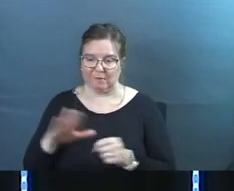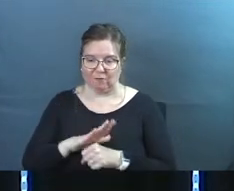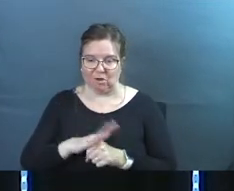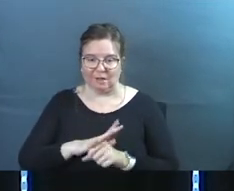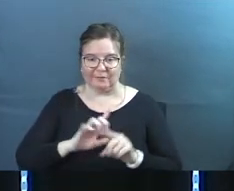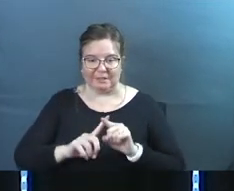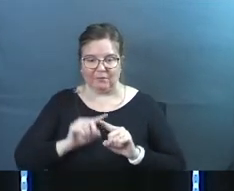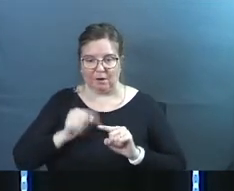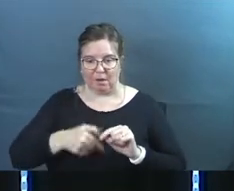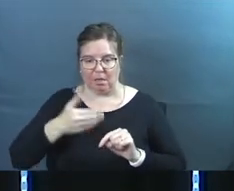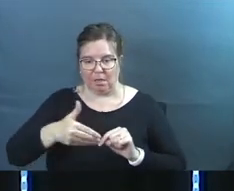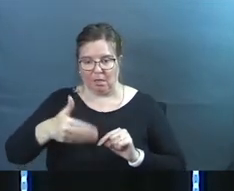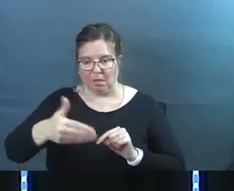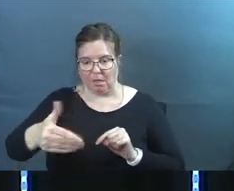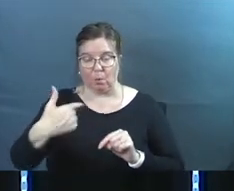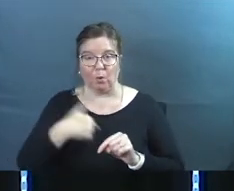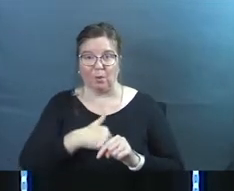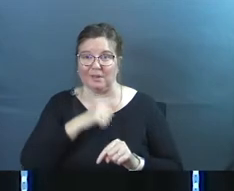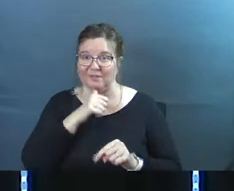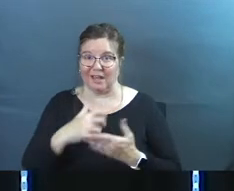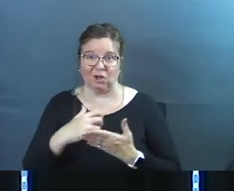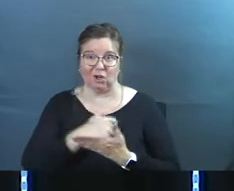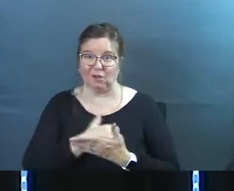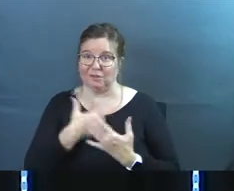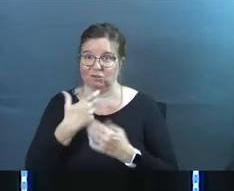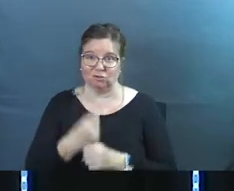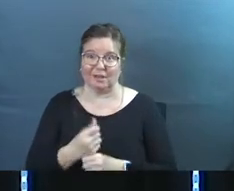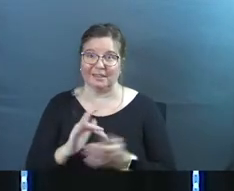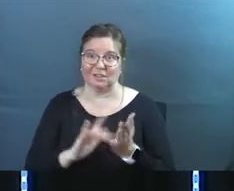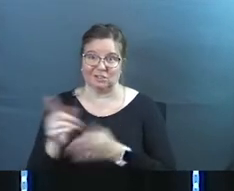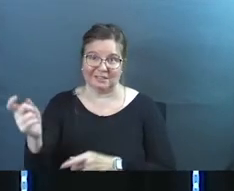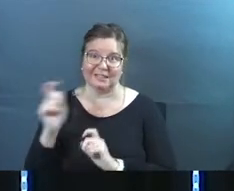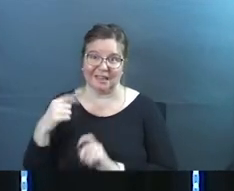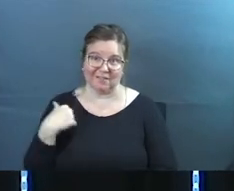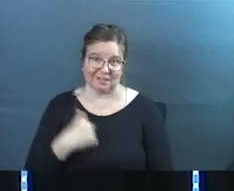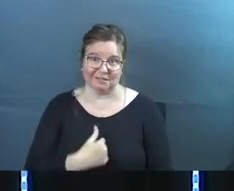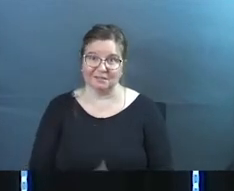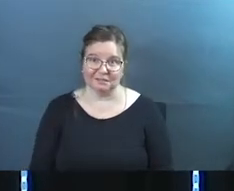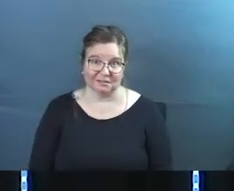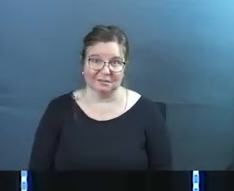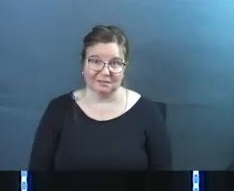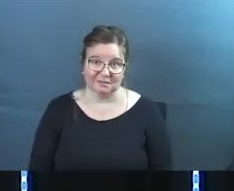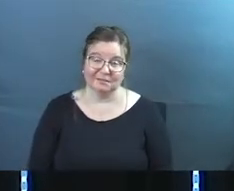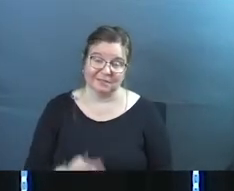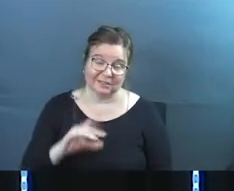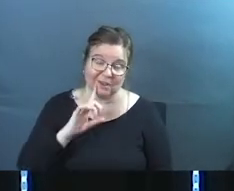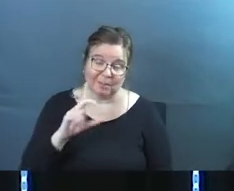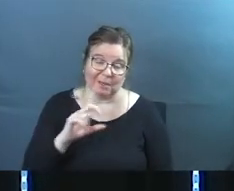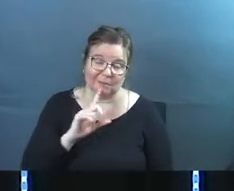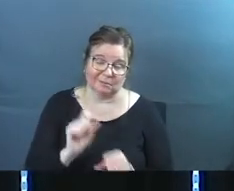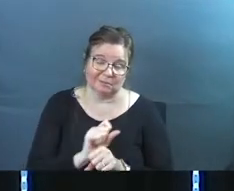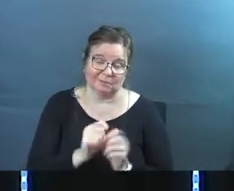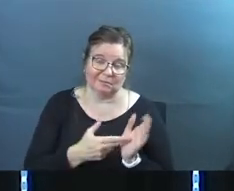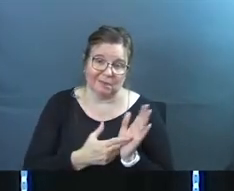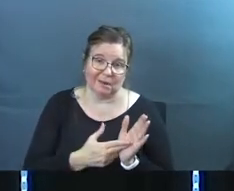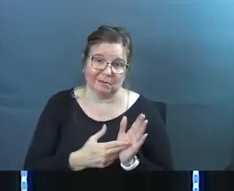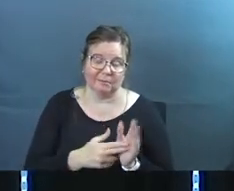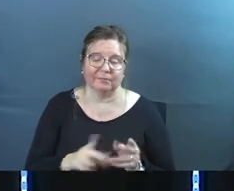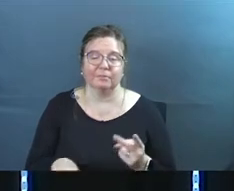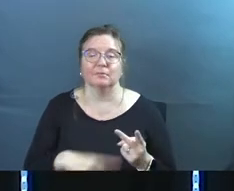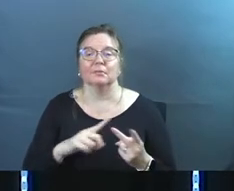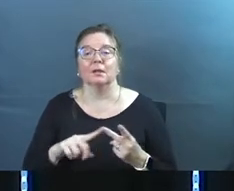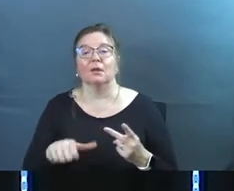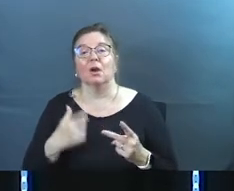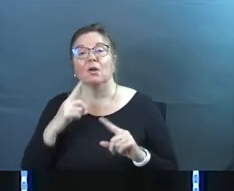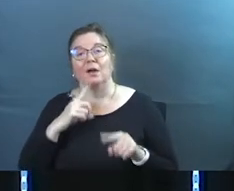countless moments where we have not earned the trust that Jesus gave us. If I'm being real. The other answer